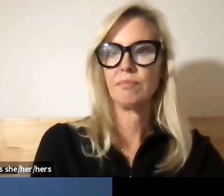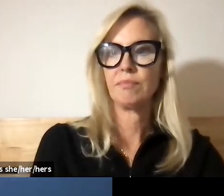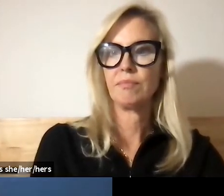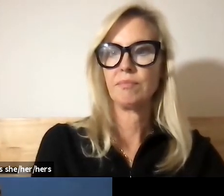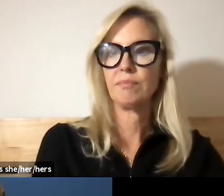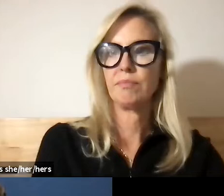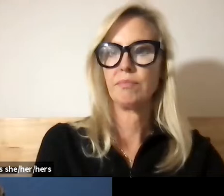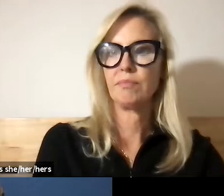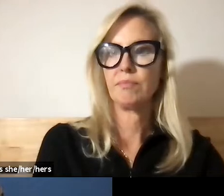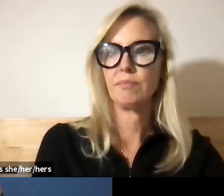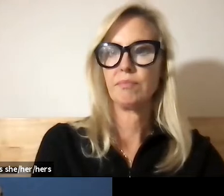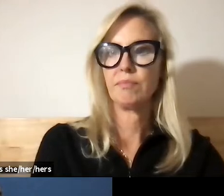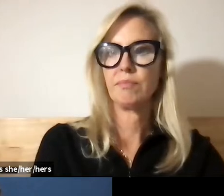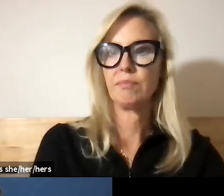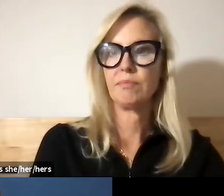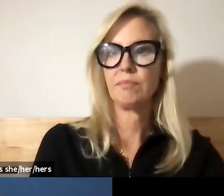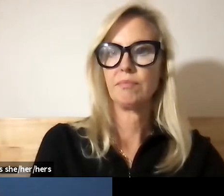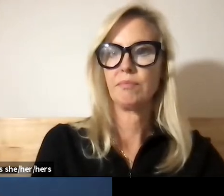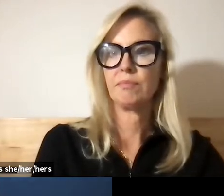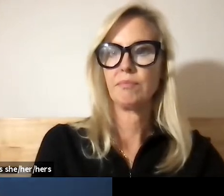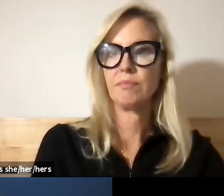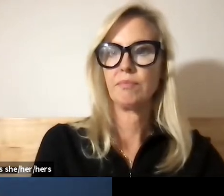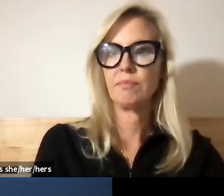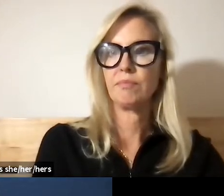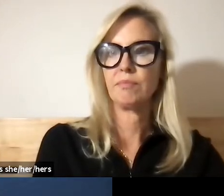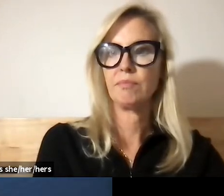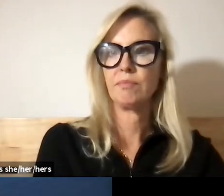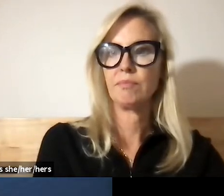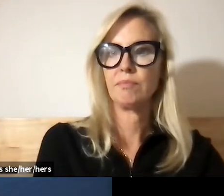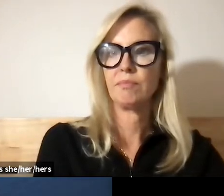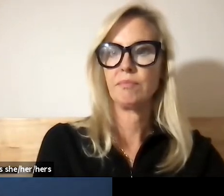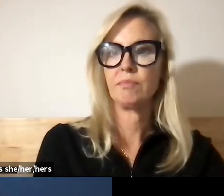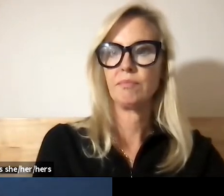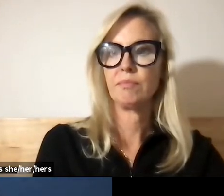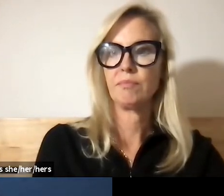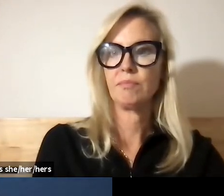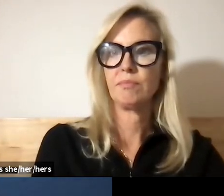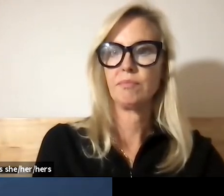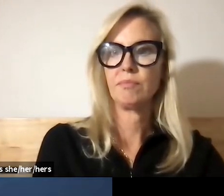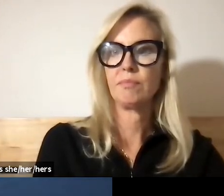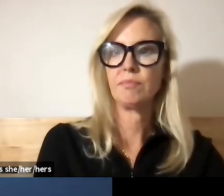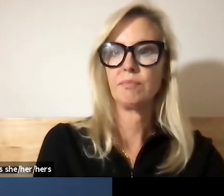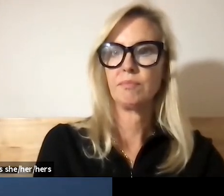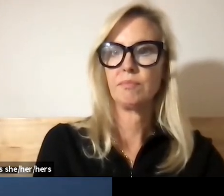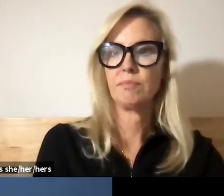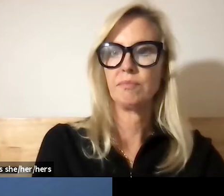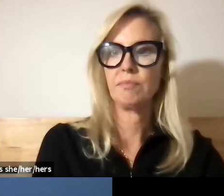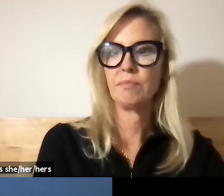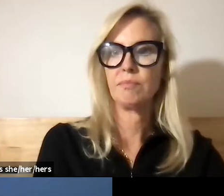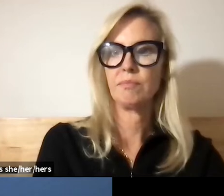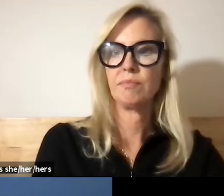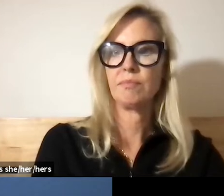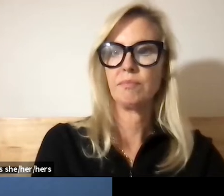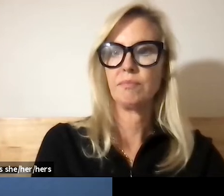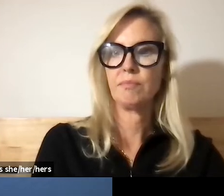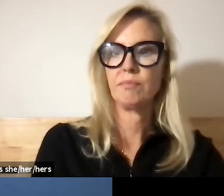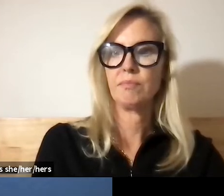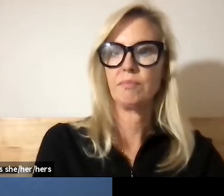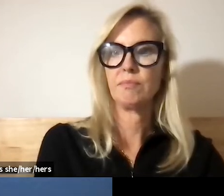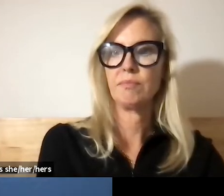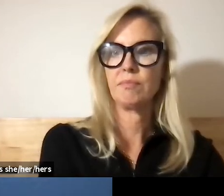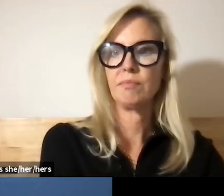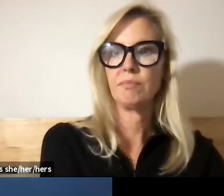hands in the zoom webinar platform by selecting the virtual hand icon during the presentation of that item